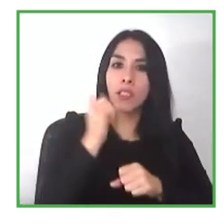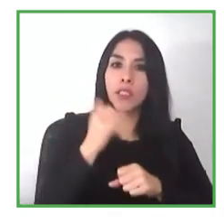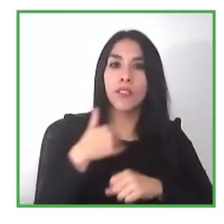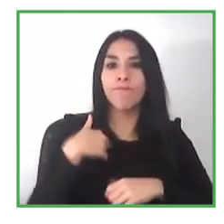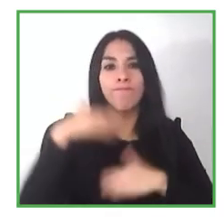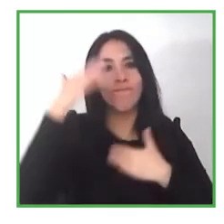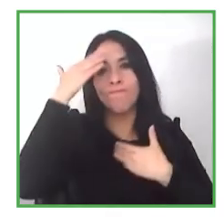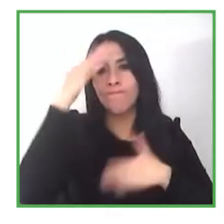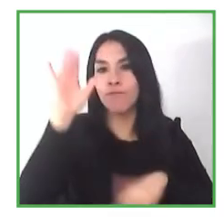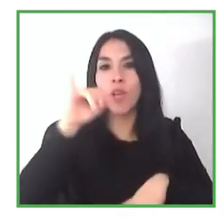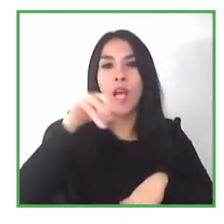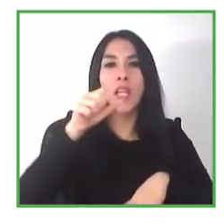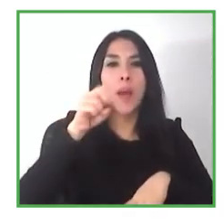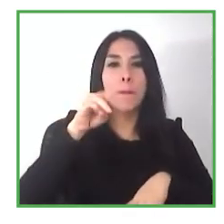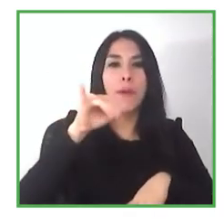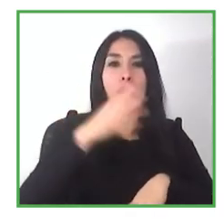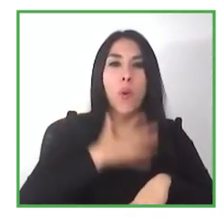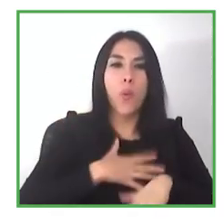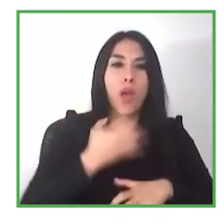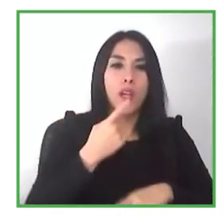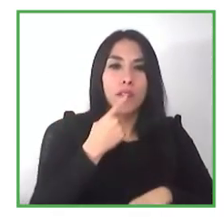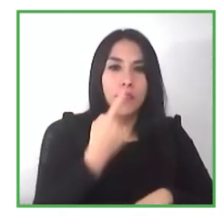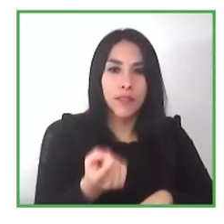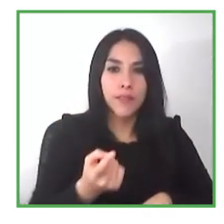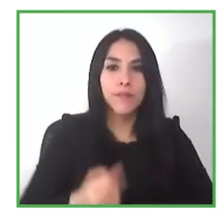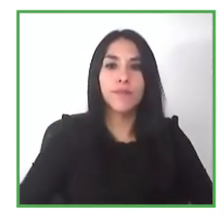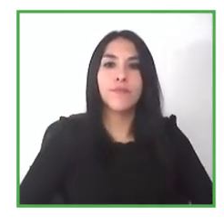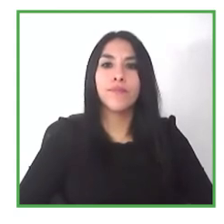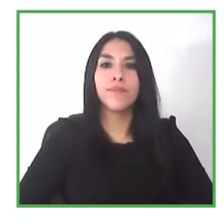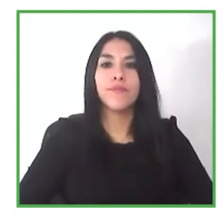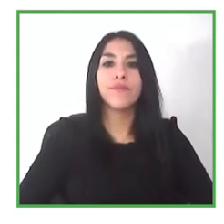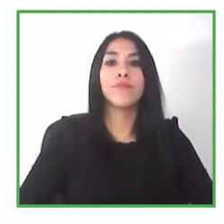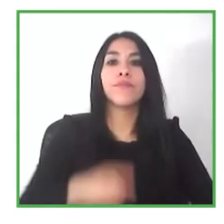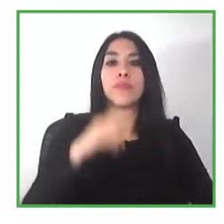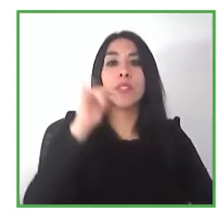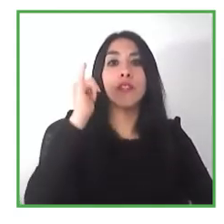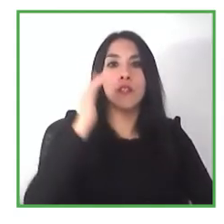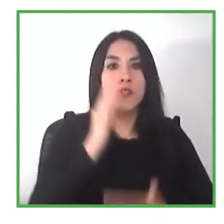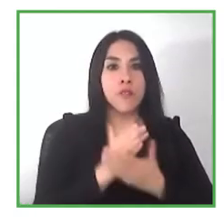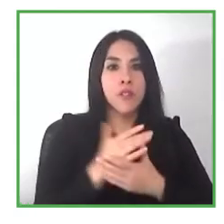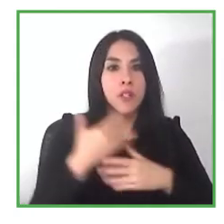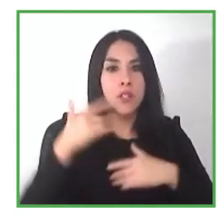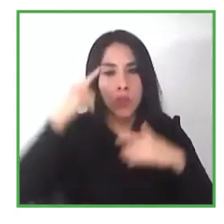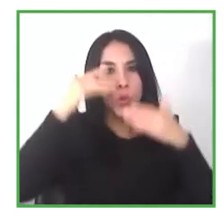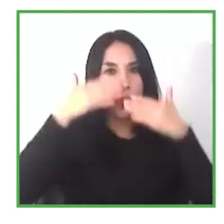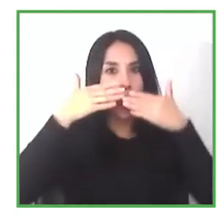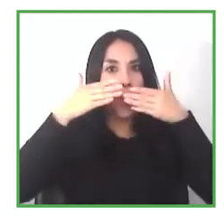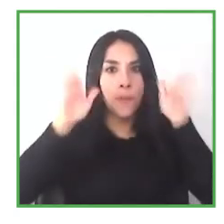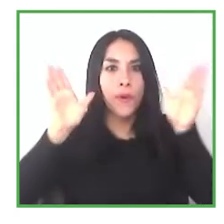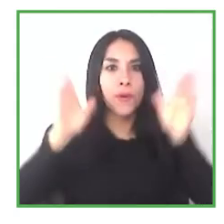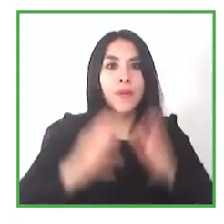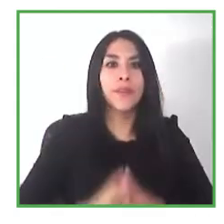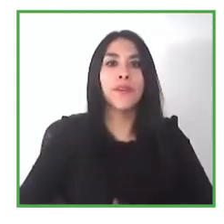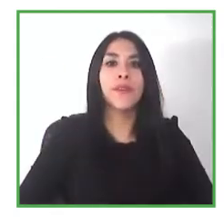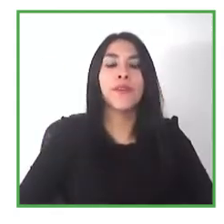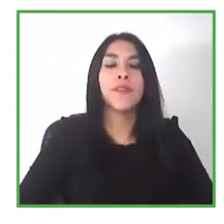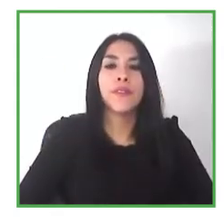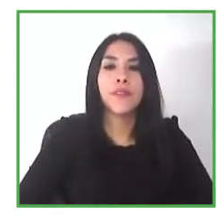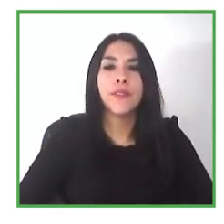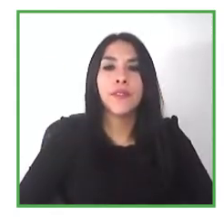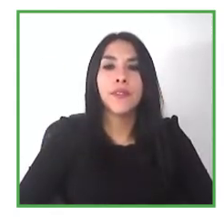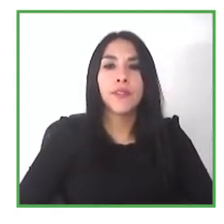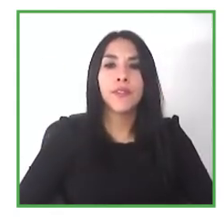human like and everyone had equal opportunity like you're trying to be